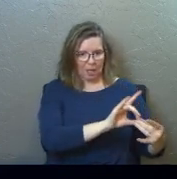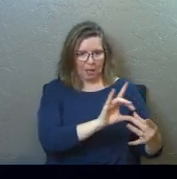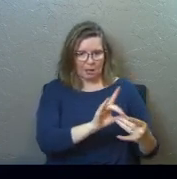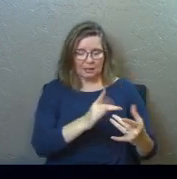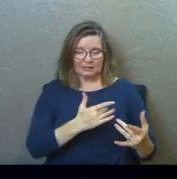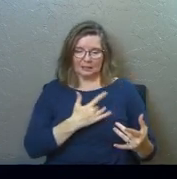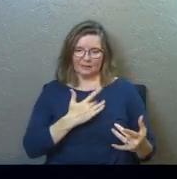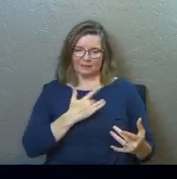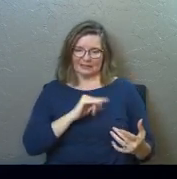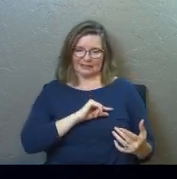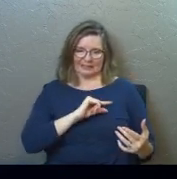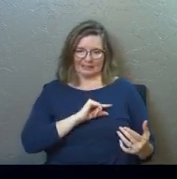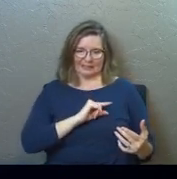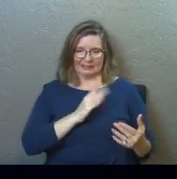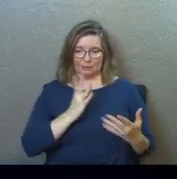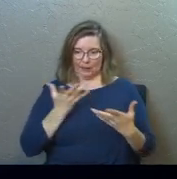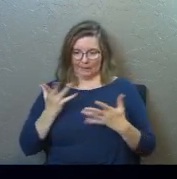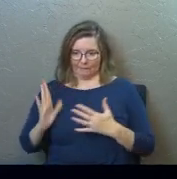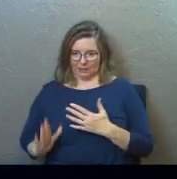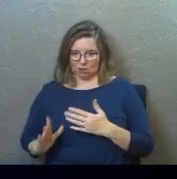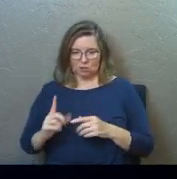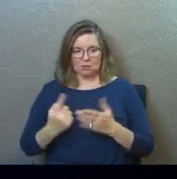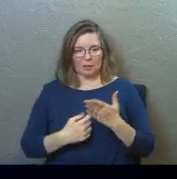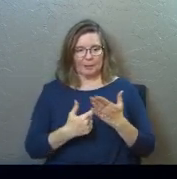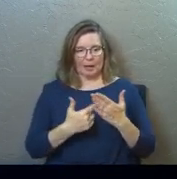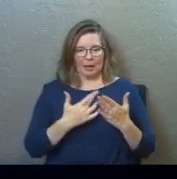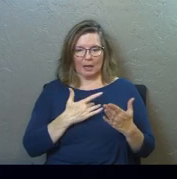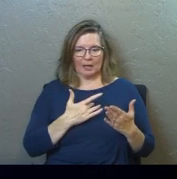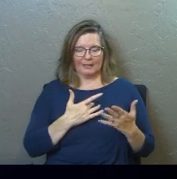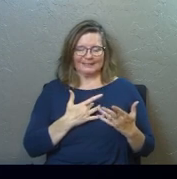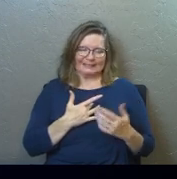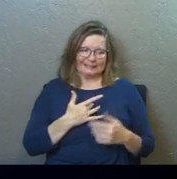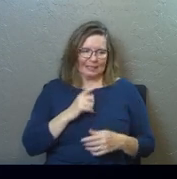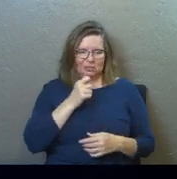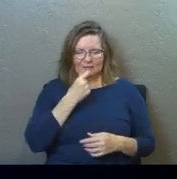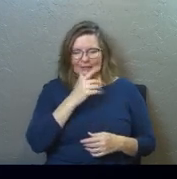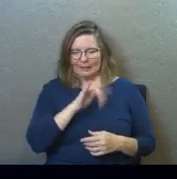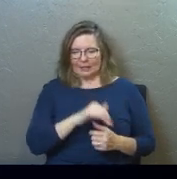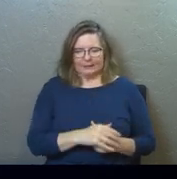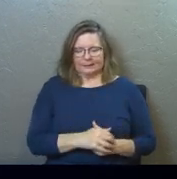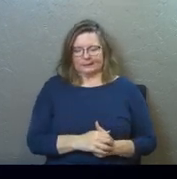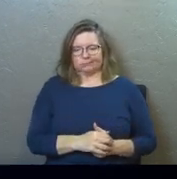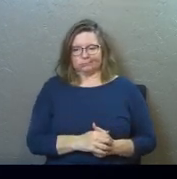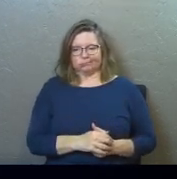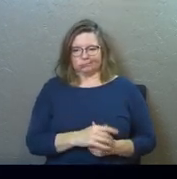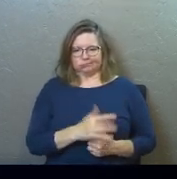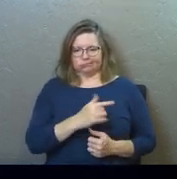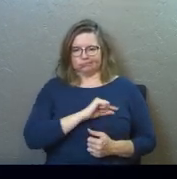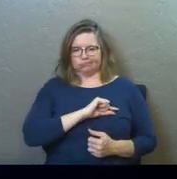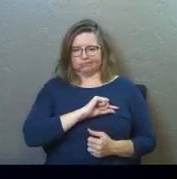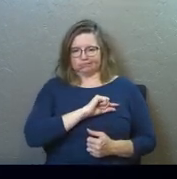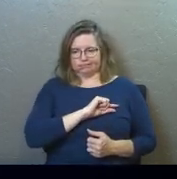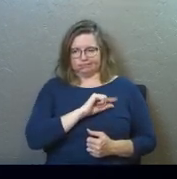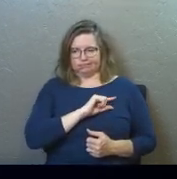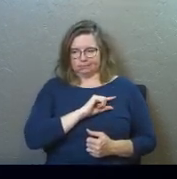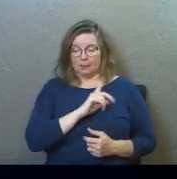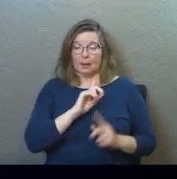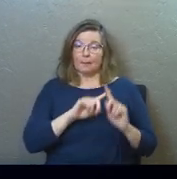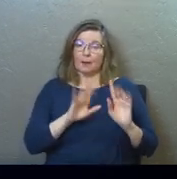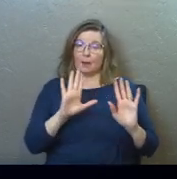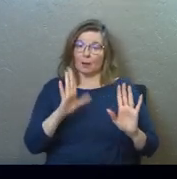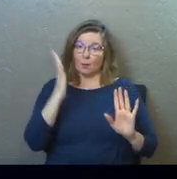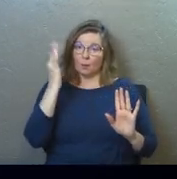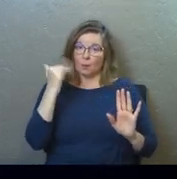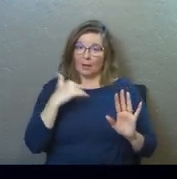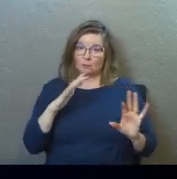And sometimes I feel guilty about the conversations after they're done. Sometimes I see the destructive potential in some of those things, and I feel bad. But